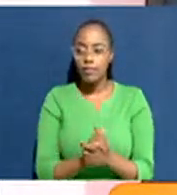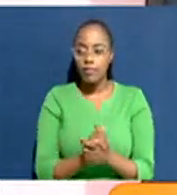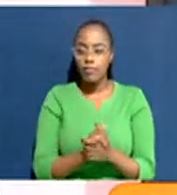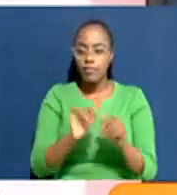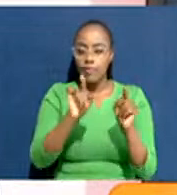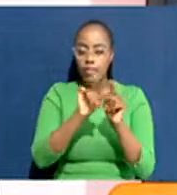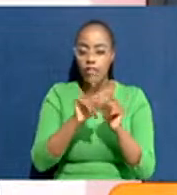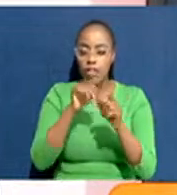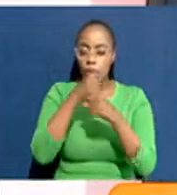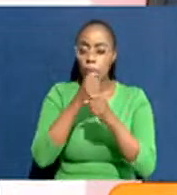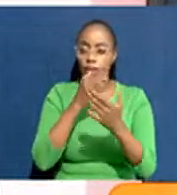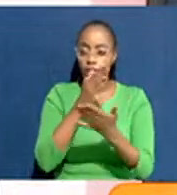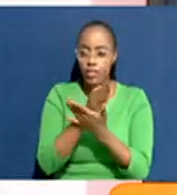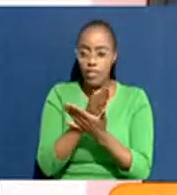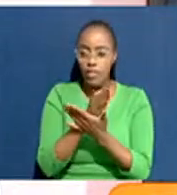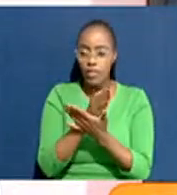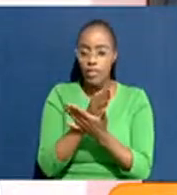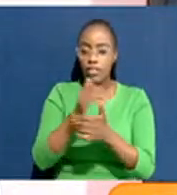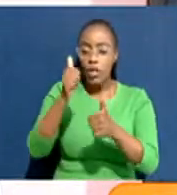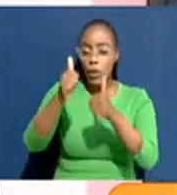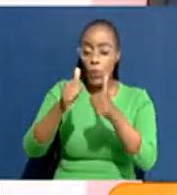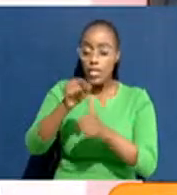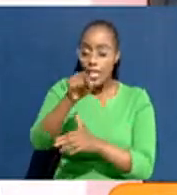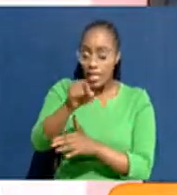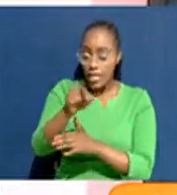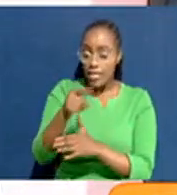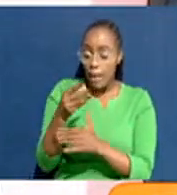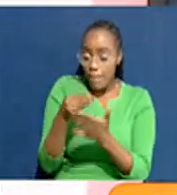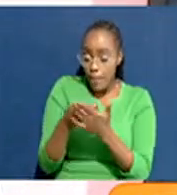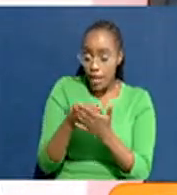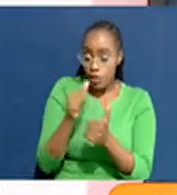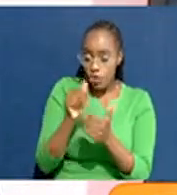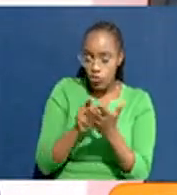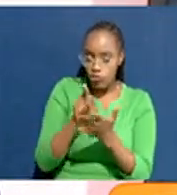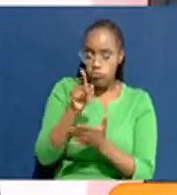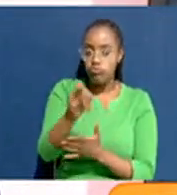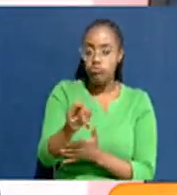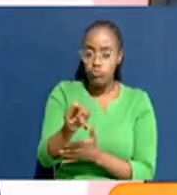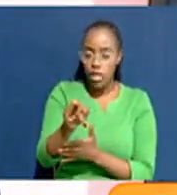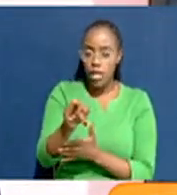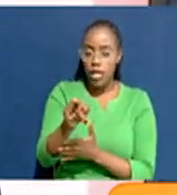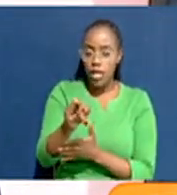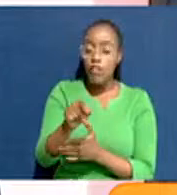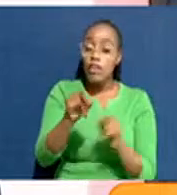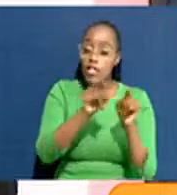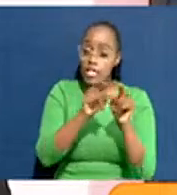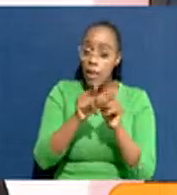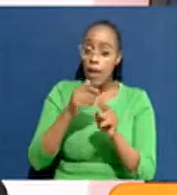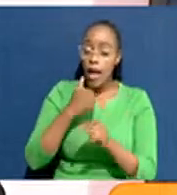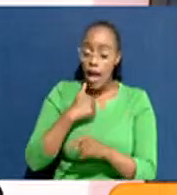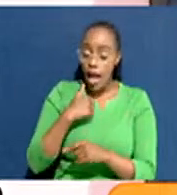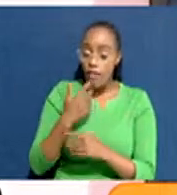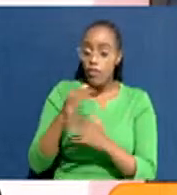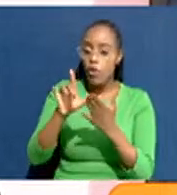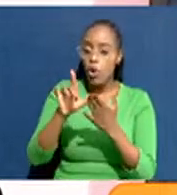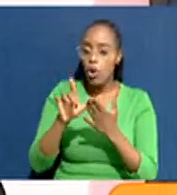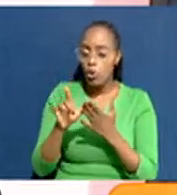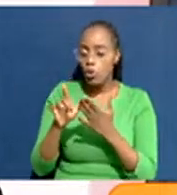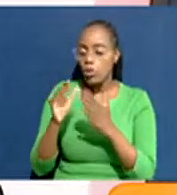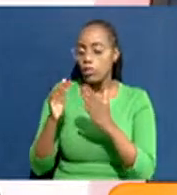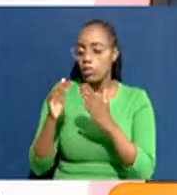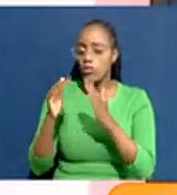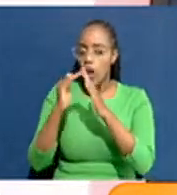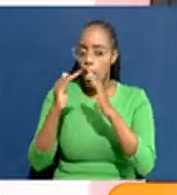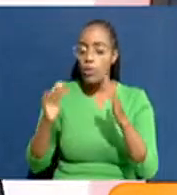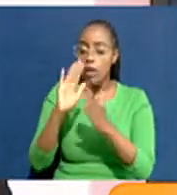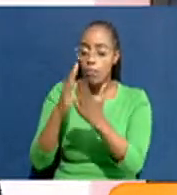Of ensure using that collateral. Yeah. As the collateral for mortgages. There's a